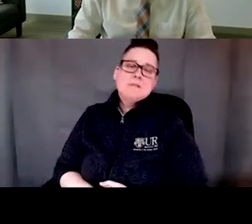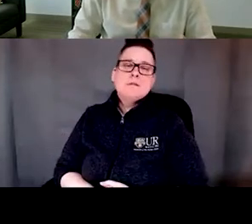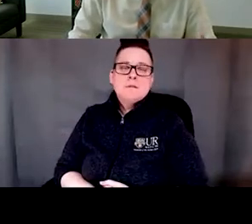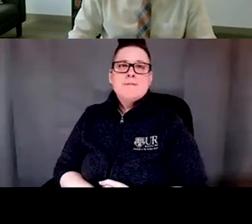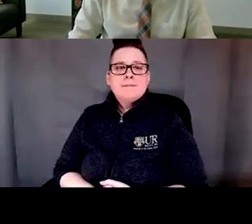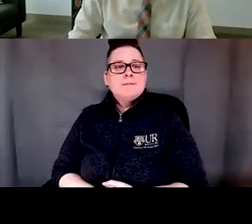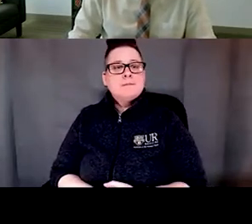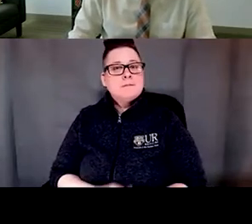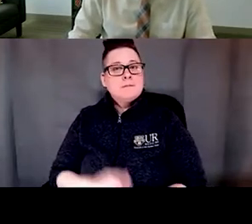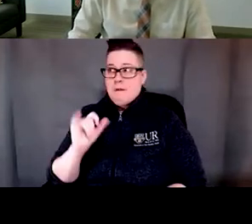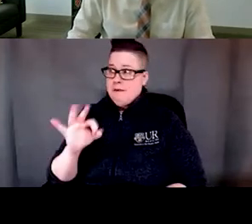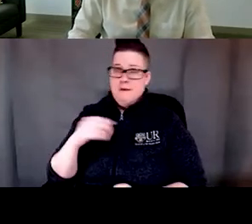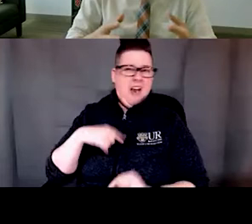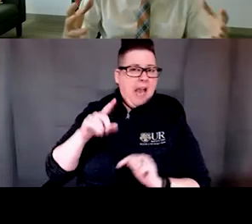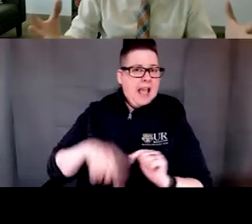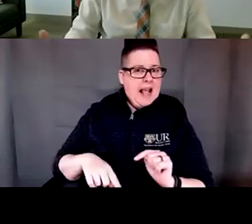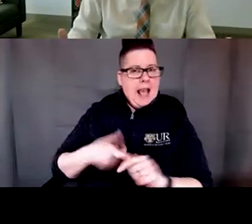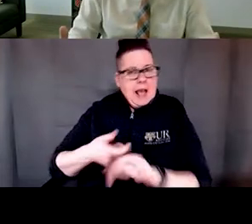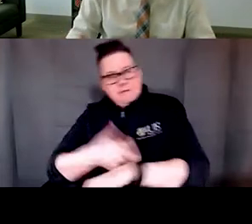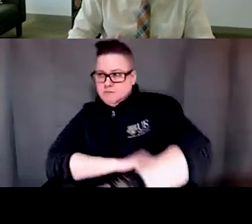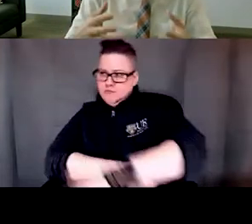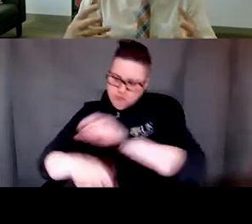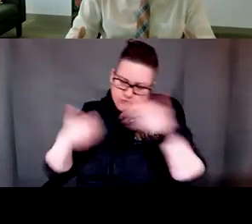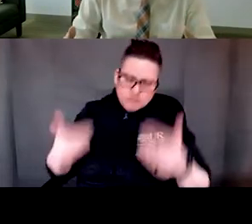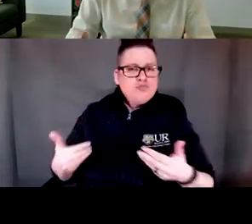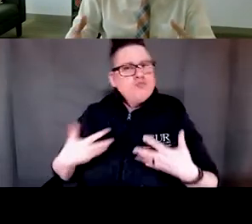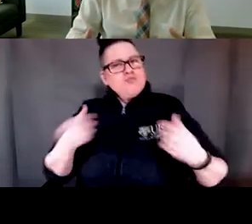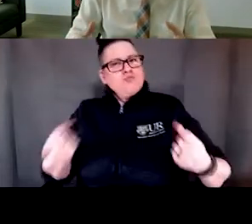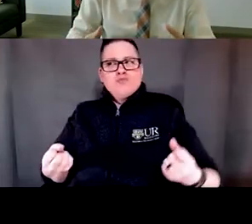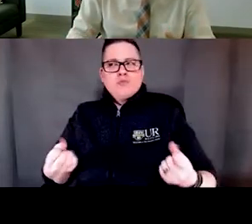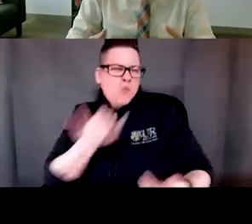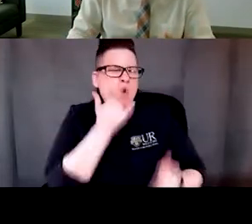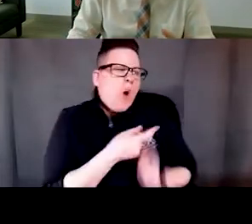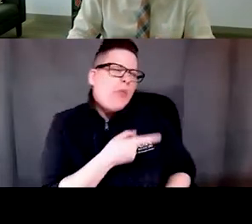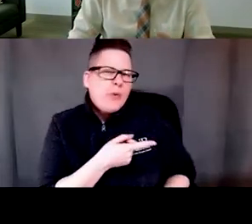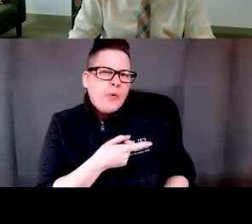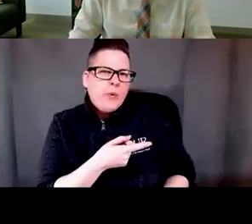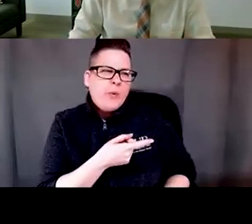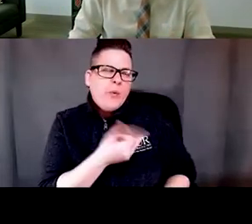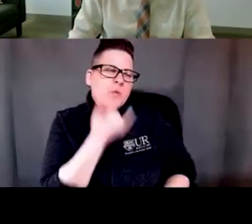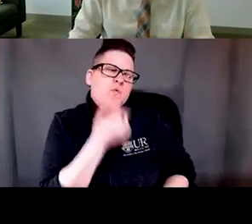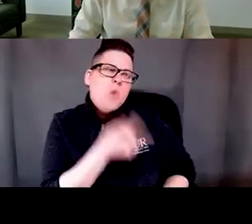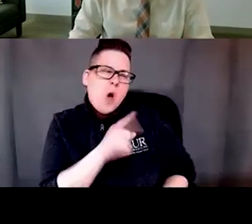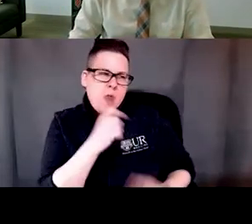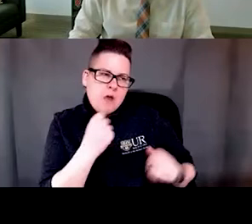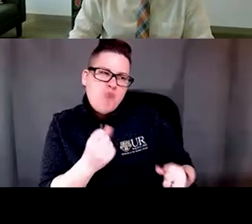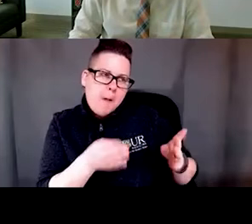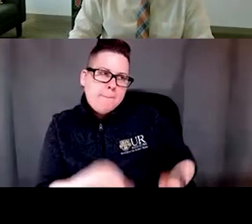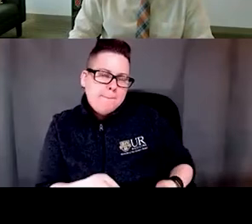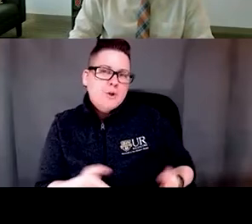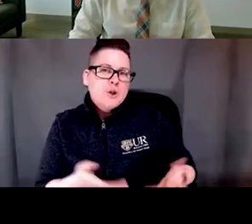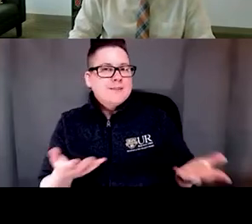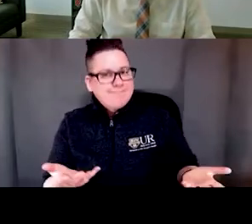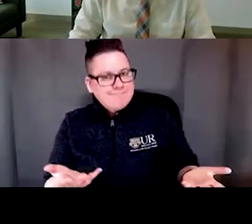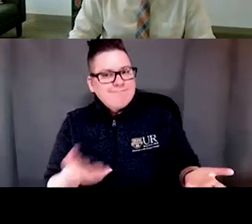because if you're not able to put yourself up by your bootstraps, then, you know, what's wrong with you? And that means that you're not, you're not this strong person and